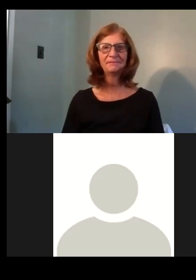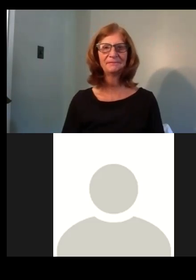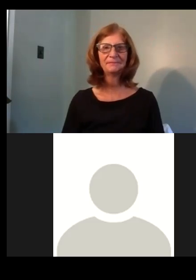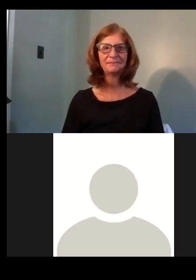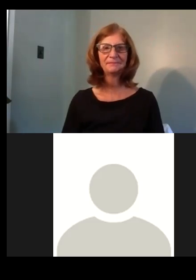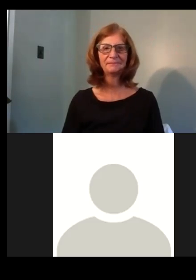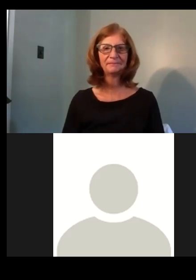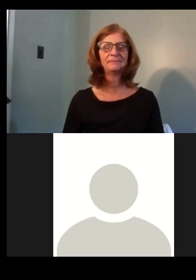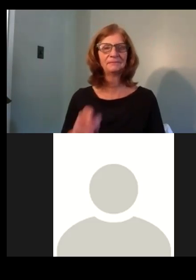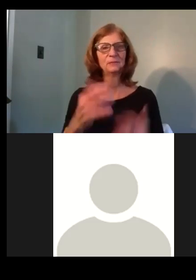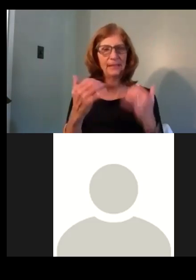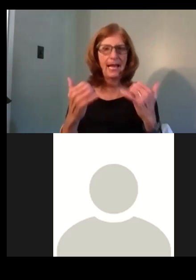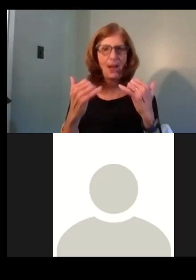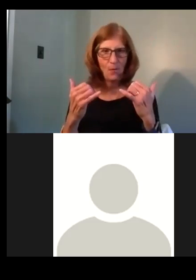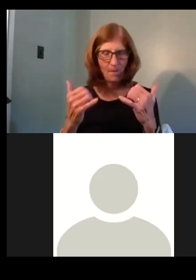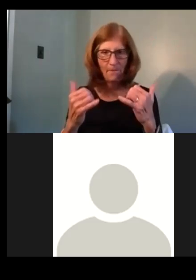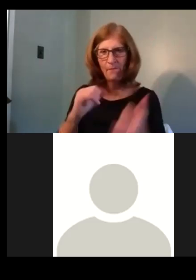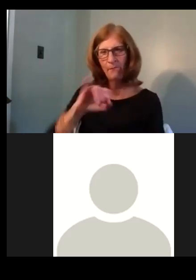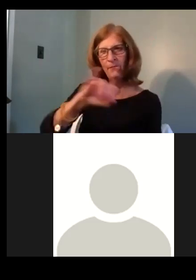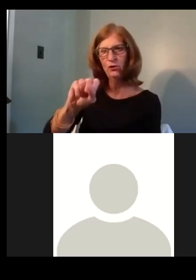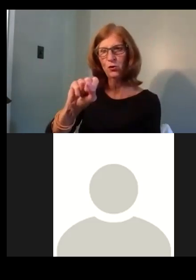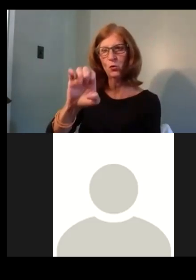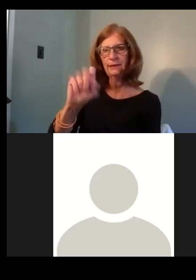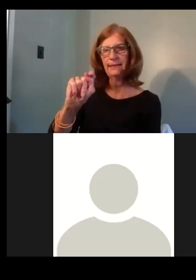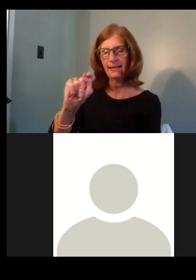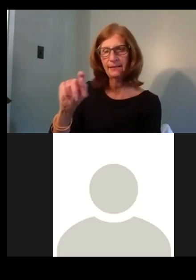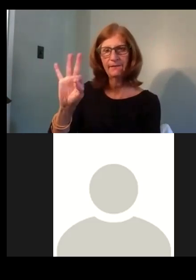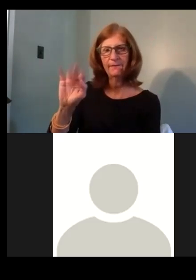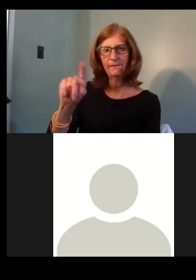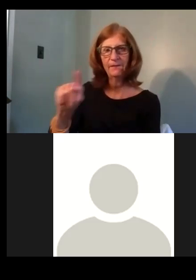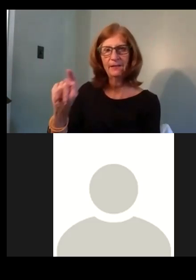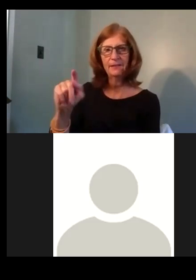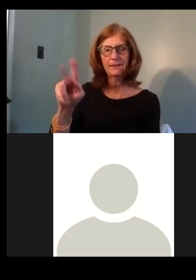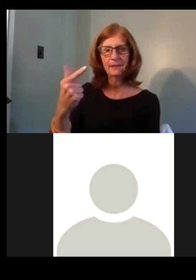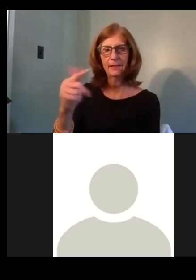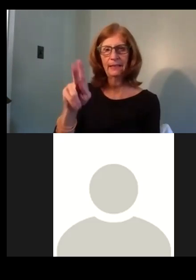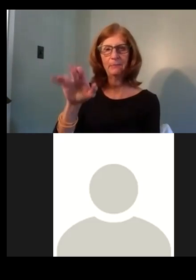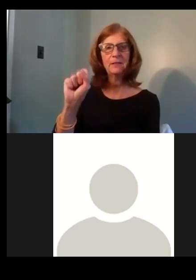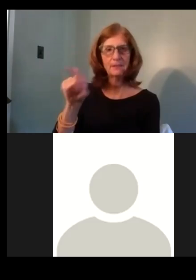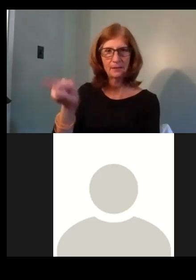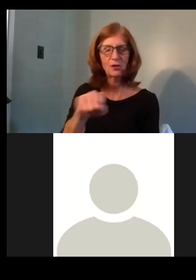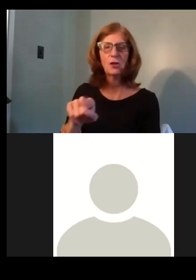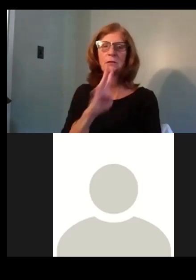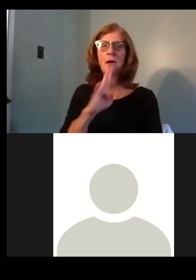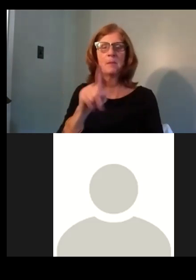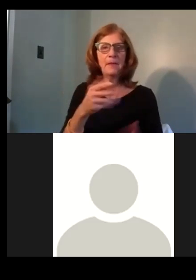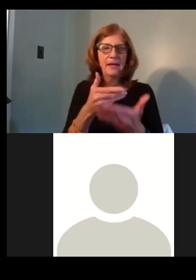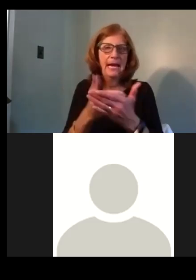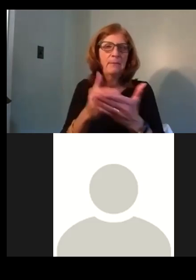Next up, Josette Fitzgibbons is gonna talk to us about the Neighborhood Initiative Fund Awards.